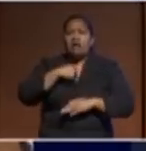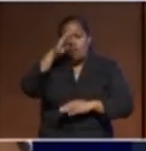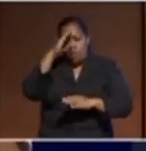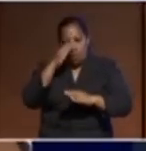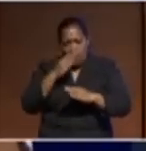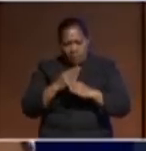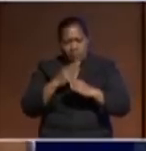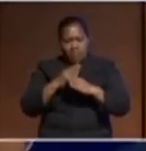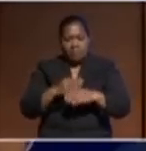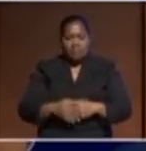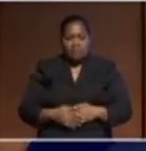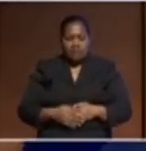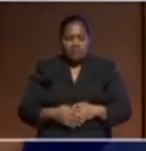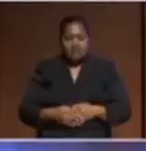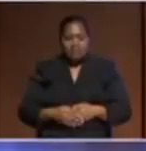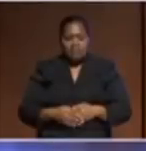that